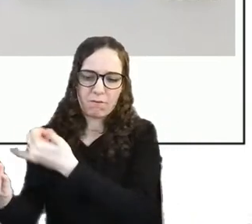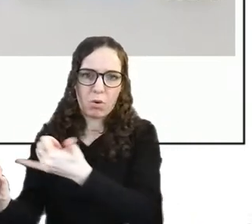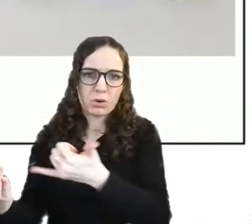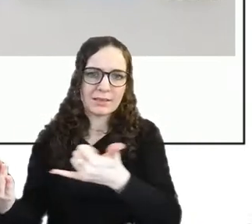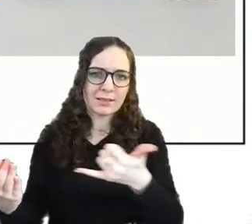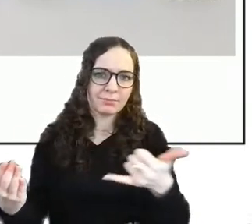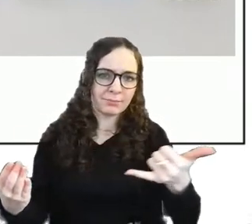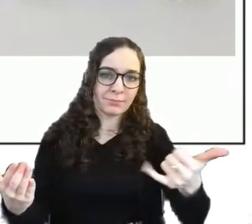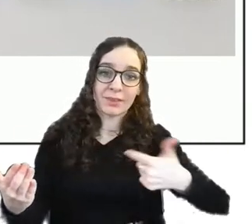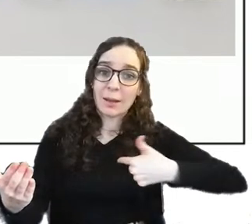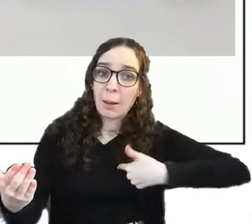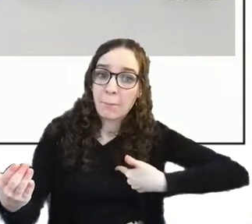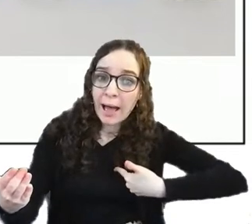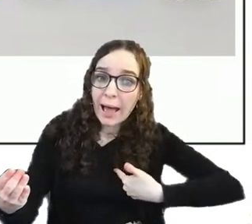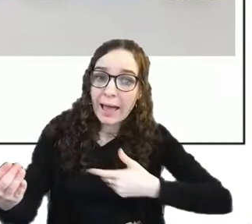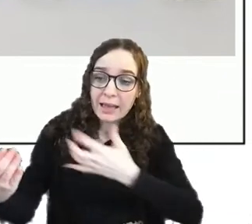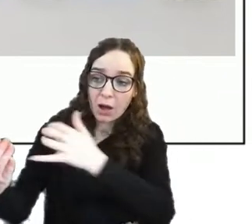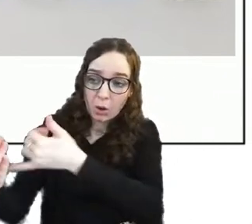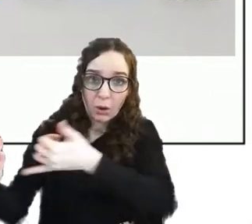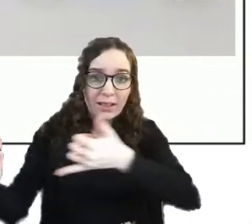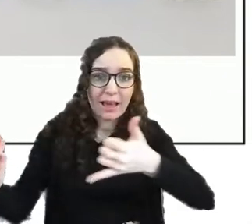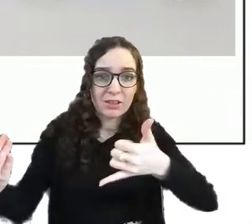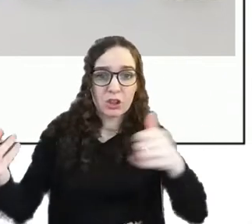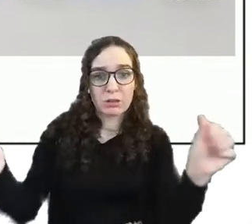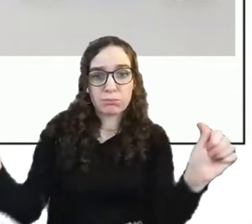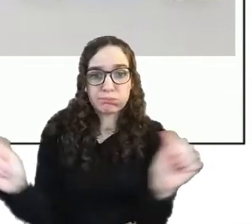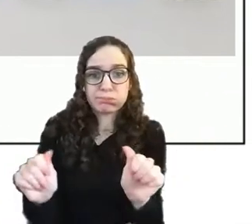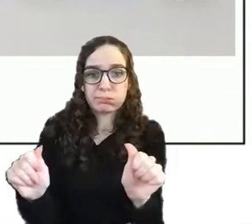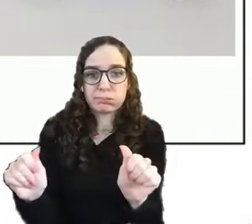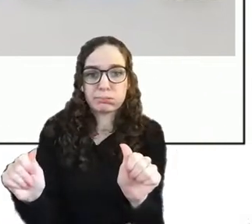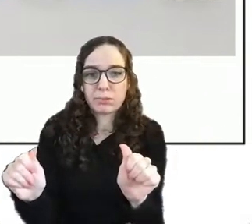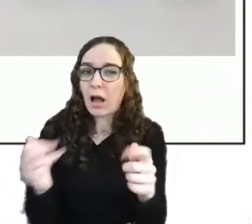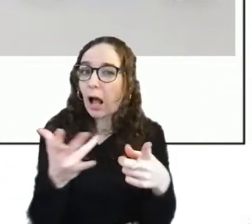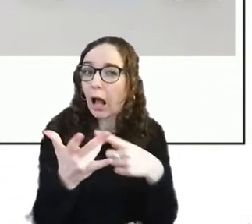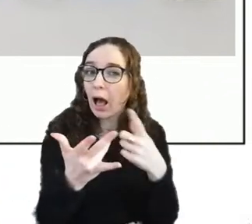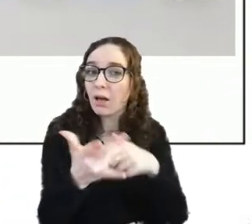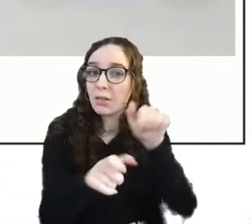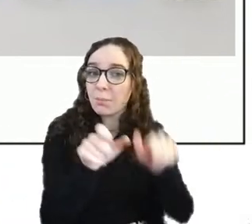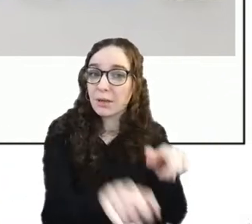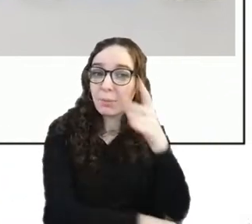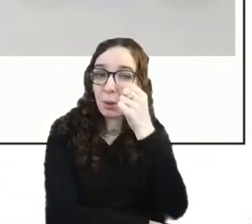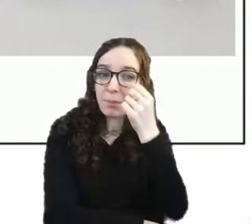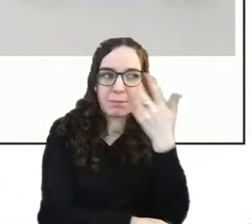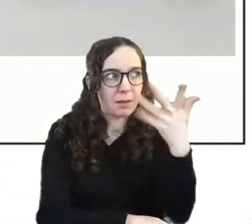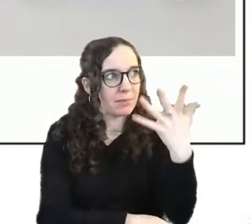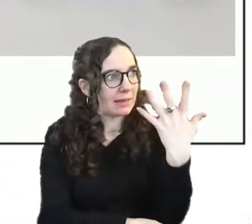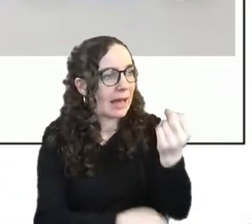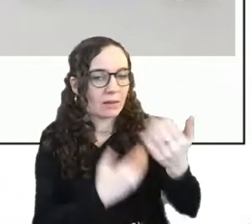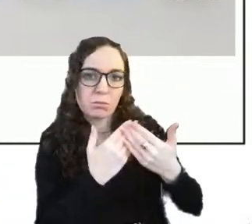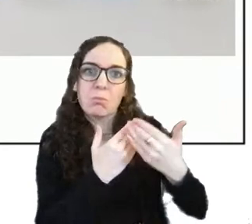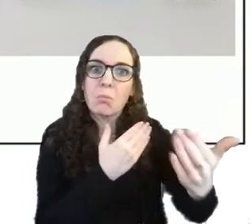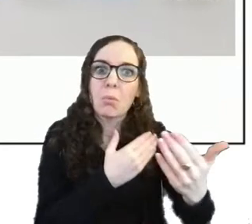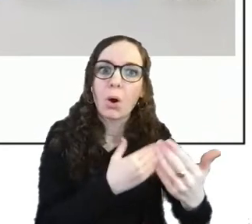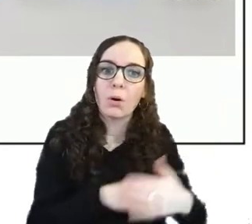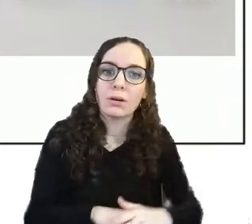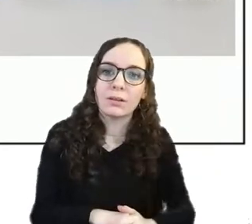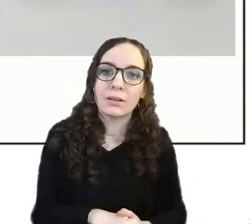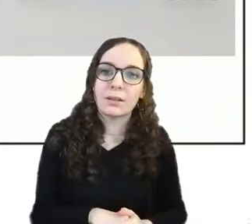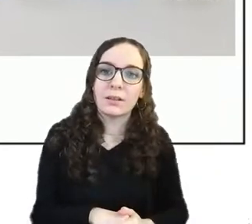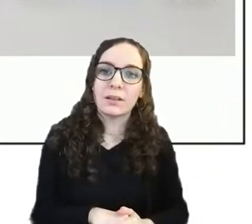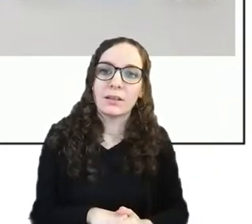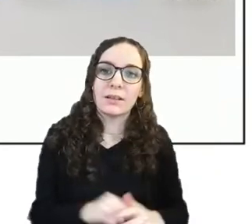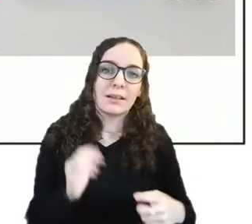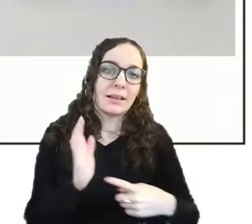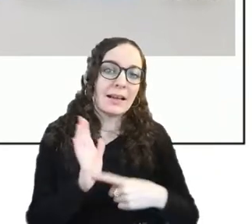because yeah i don't know how many phones you think you've owned some people like taryn's probably like three